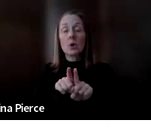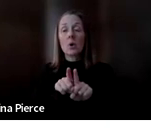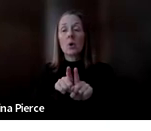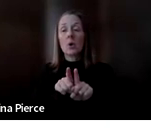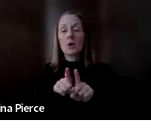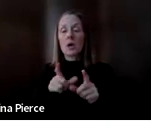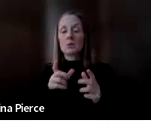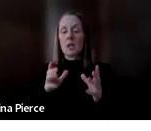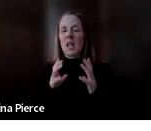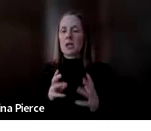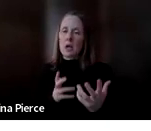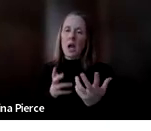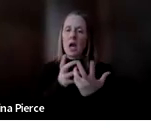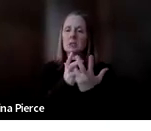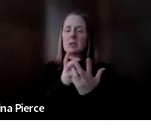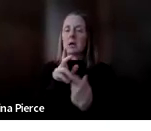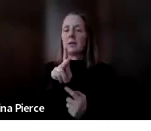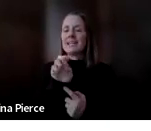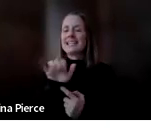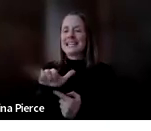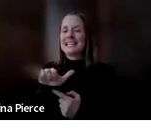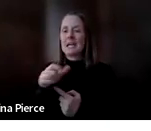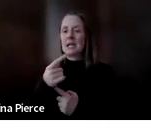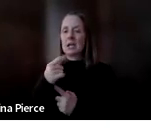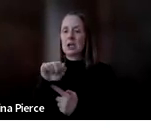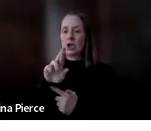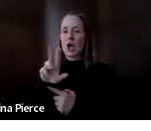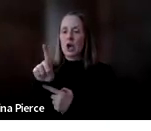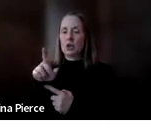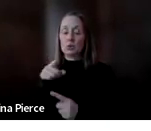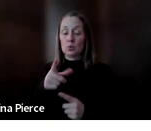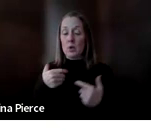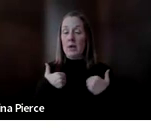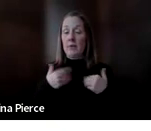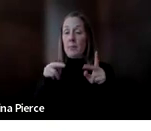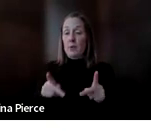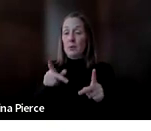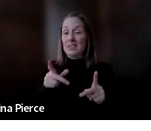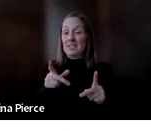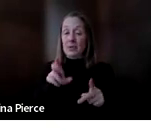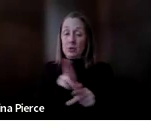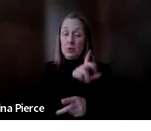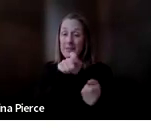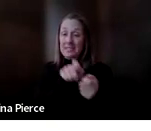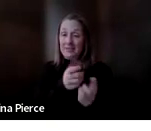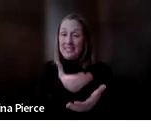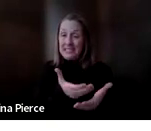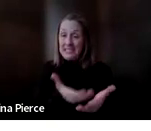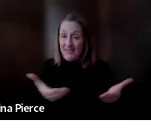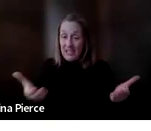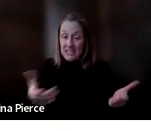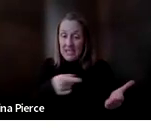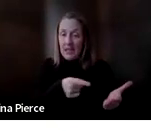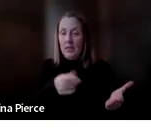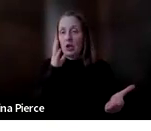So if you have an individual who uses a communication device who could benefit from some